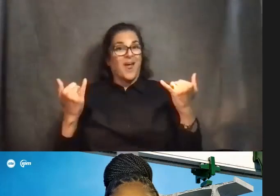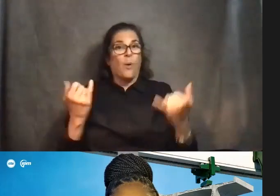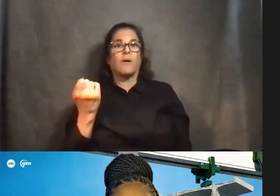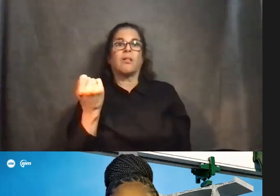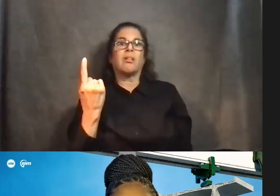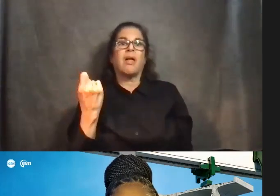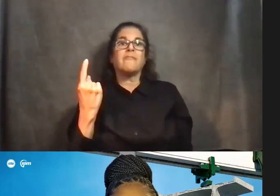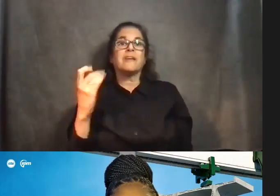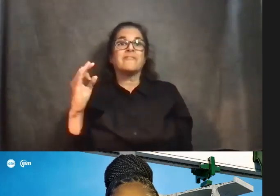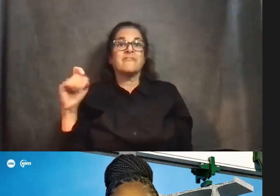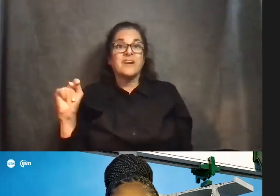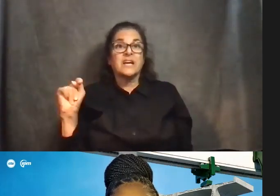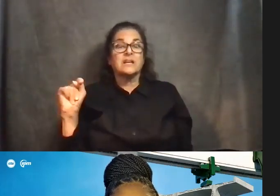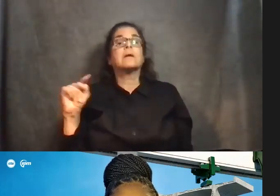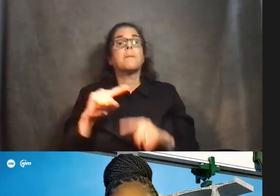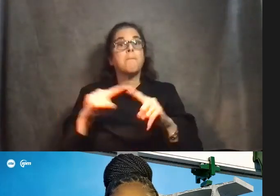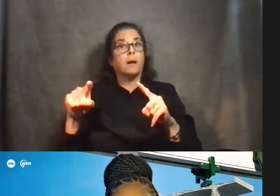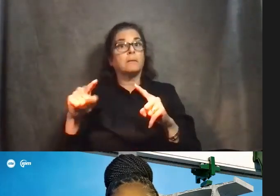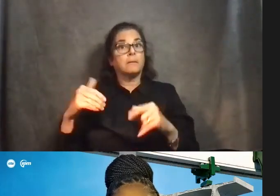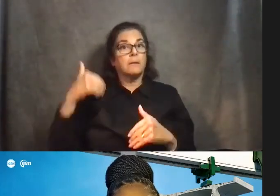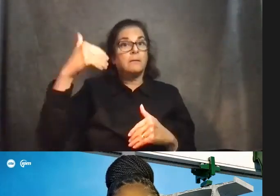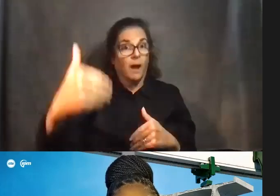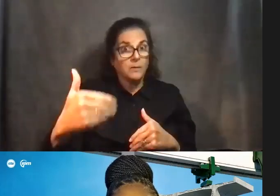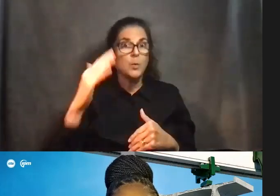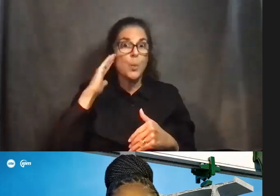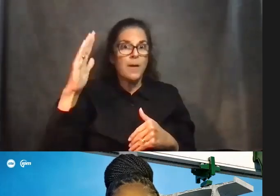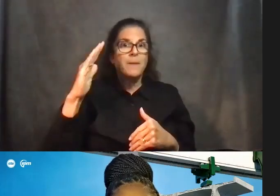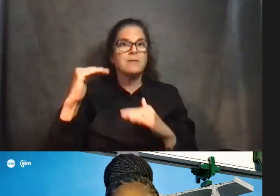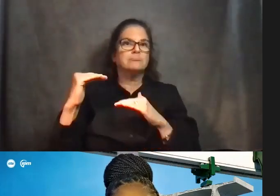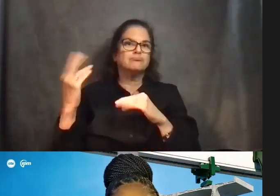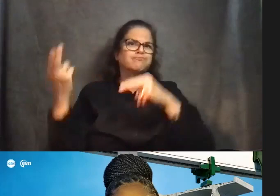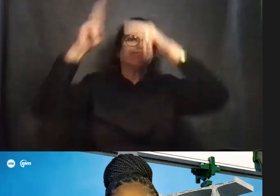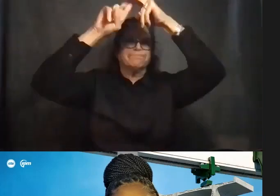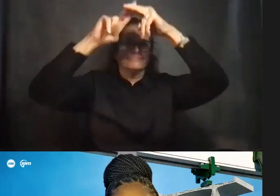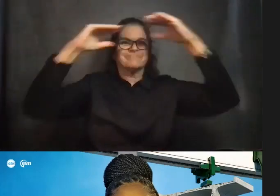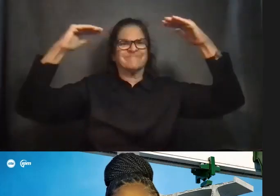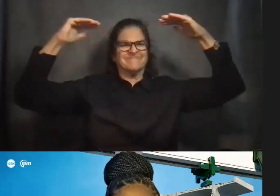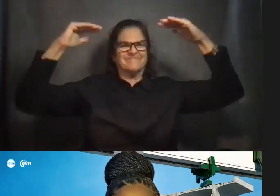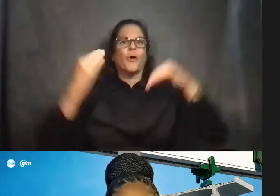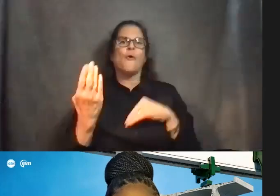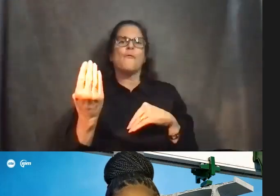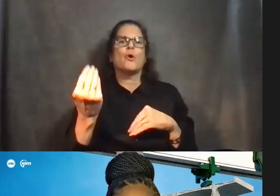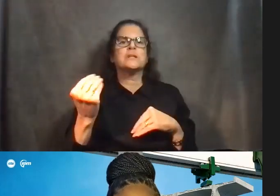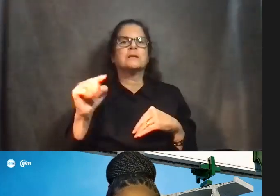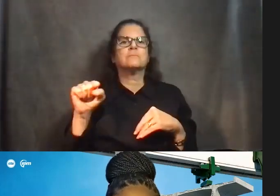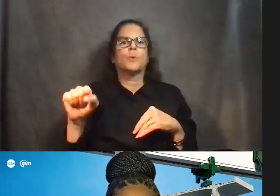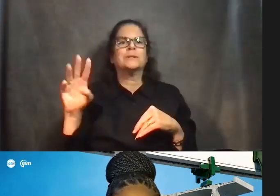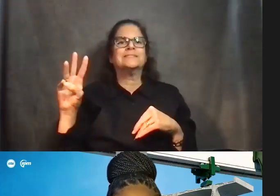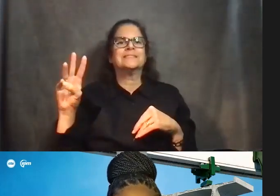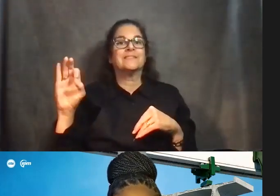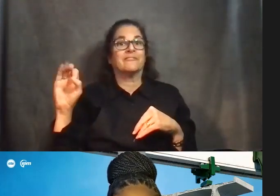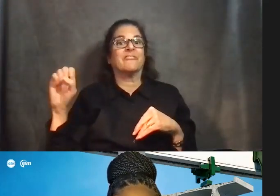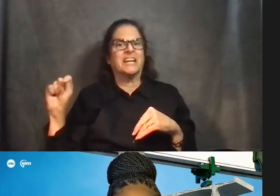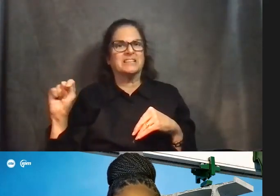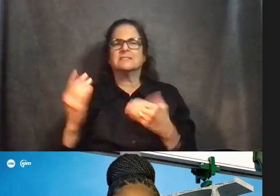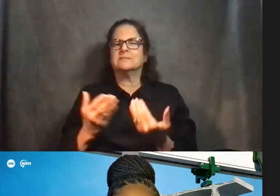minimum will be 14 foot six. So more than enough for standard trucking, which is good. So we won't